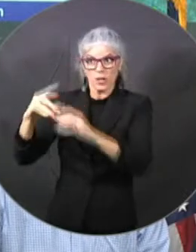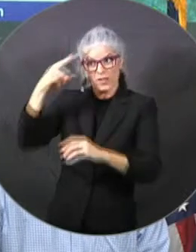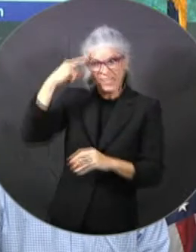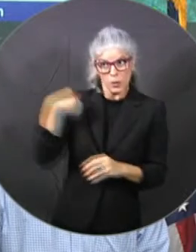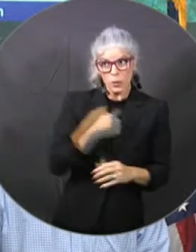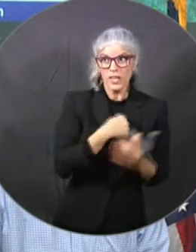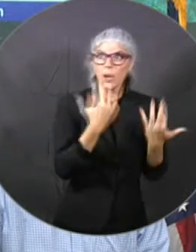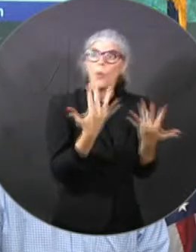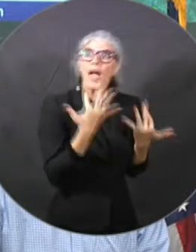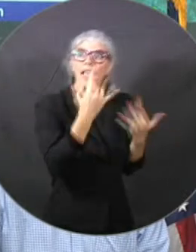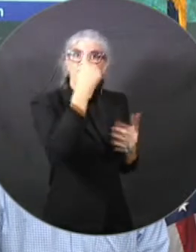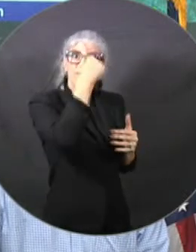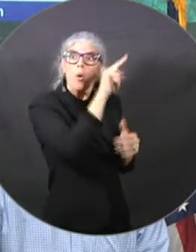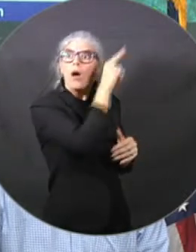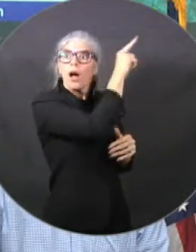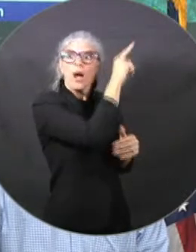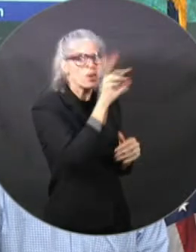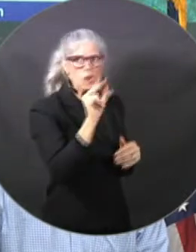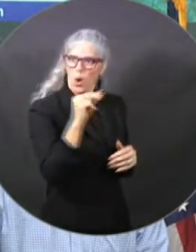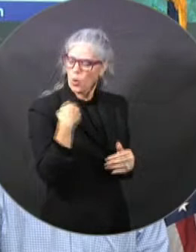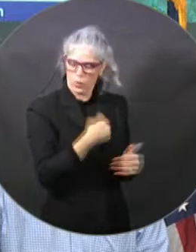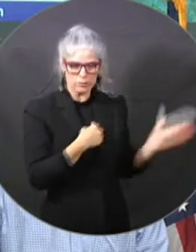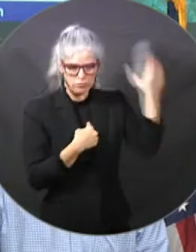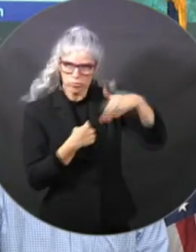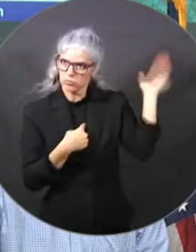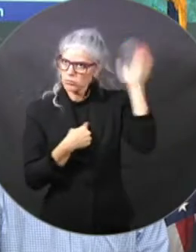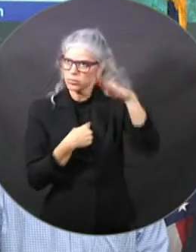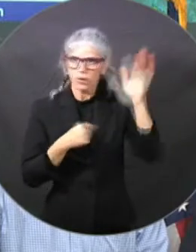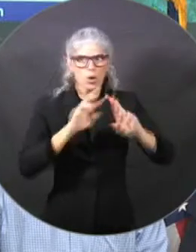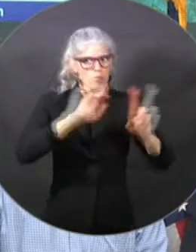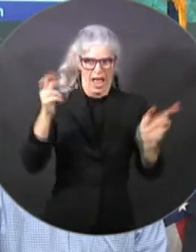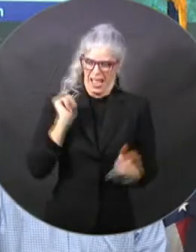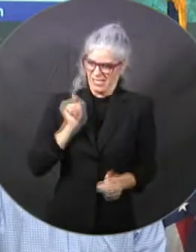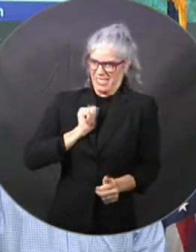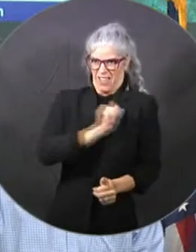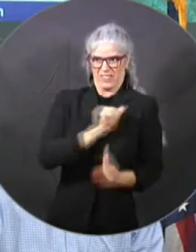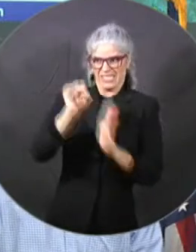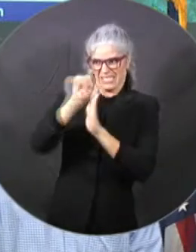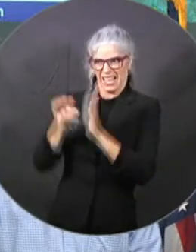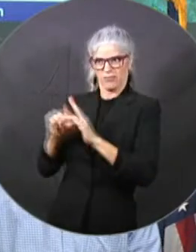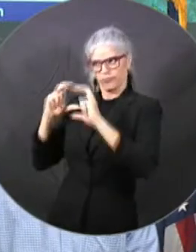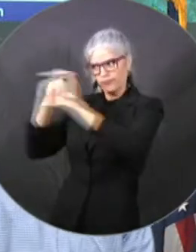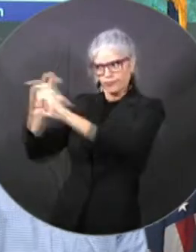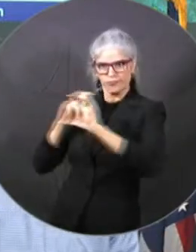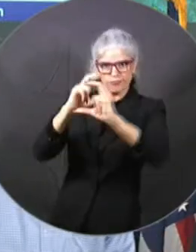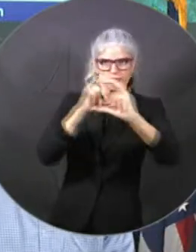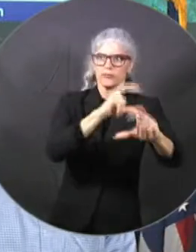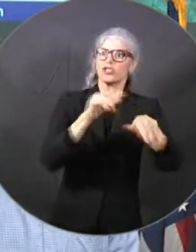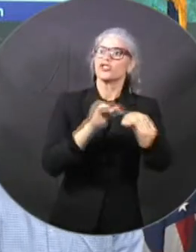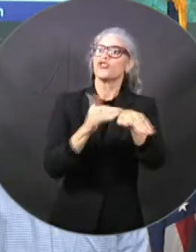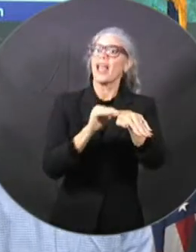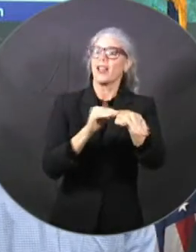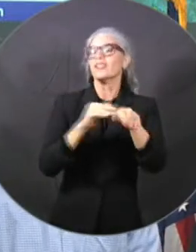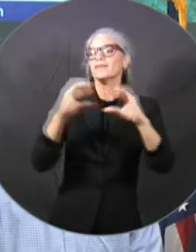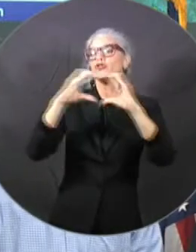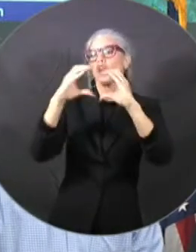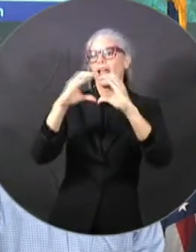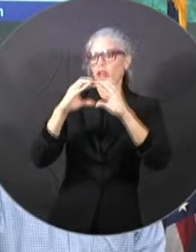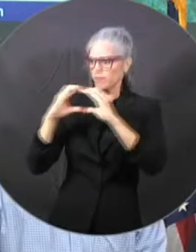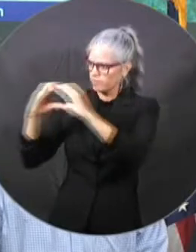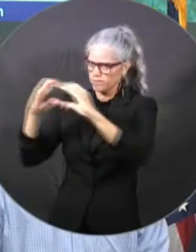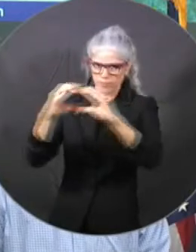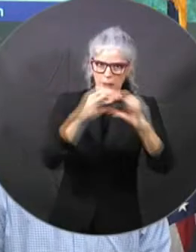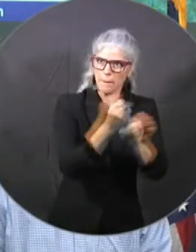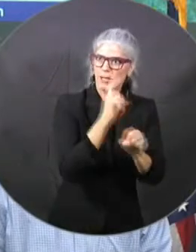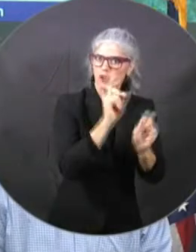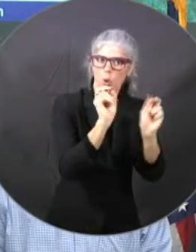to stay on their property. So they weren't having to live in a hotel or living in some RV park. So we're proud of how we've done that. We're going to lean in